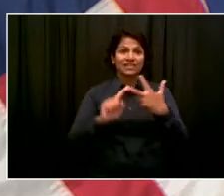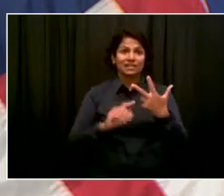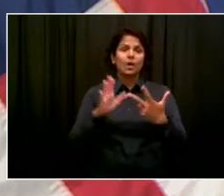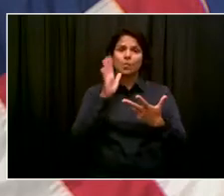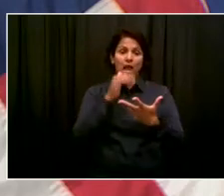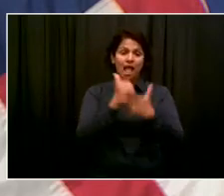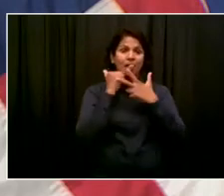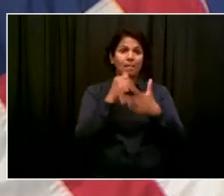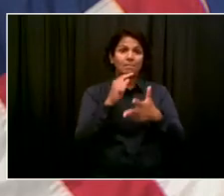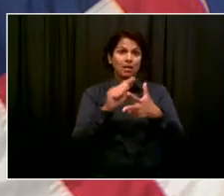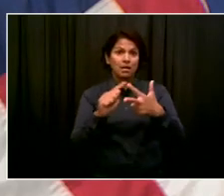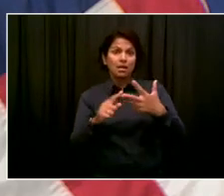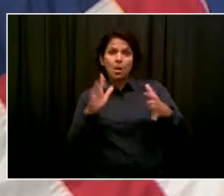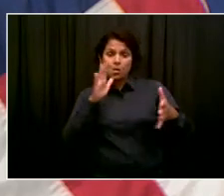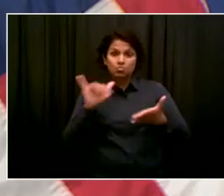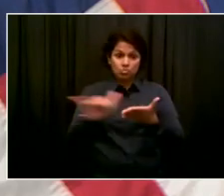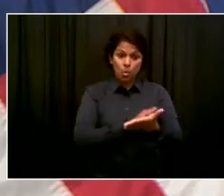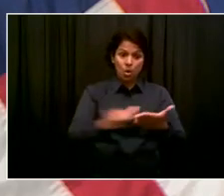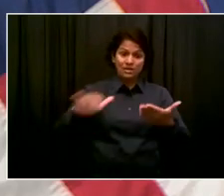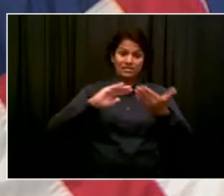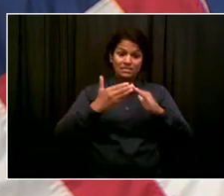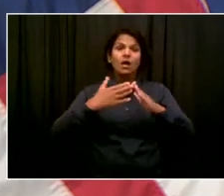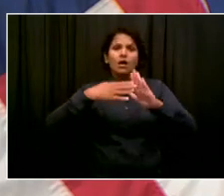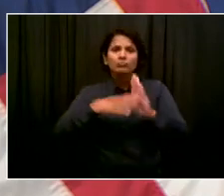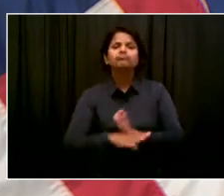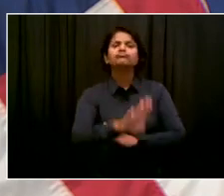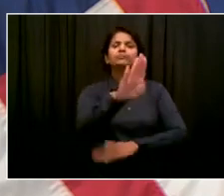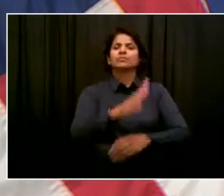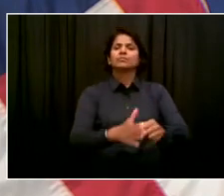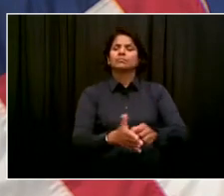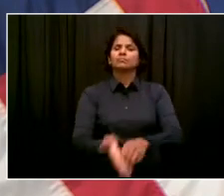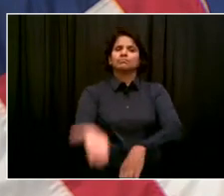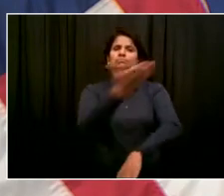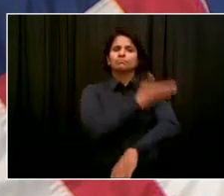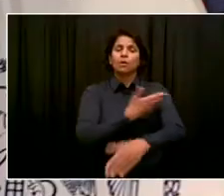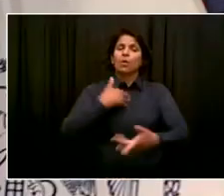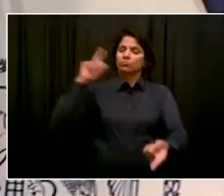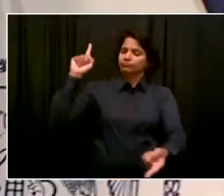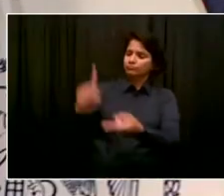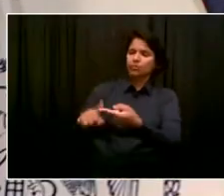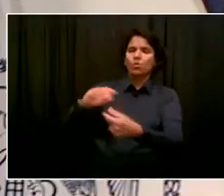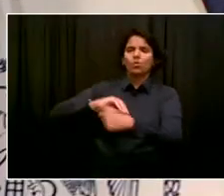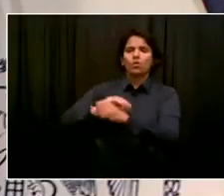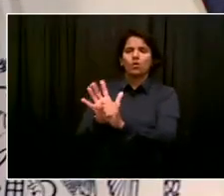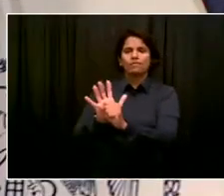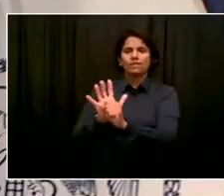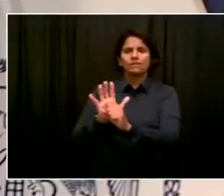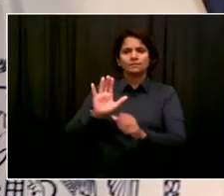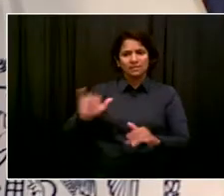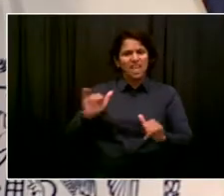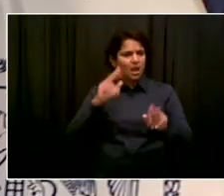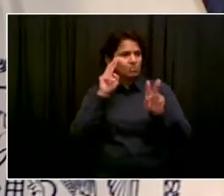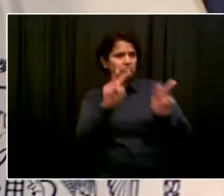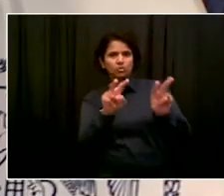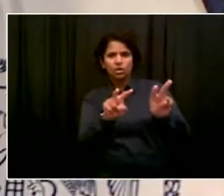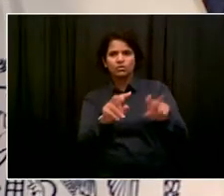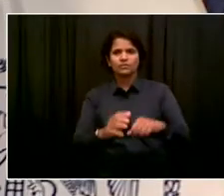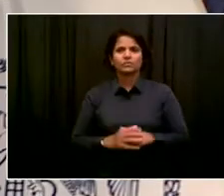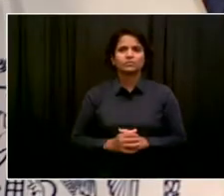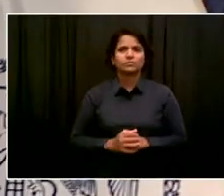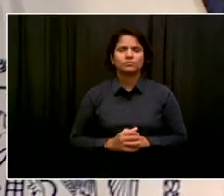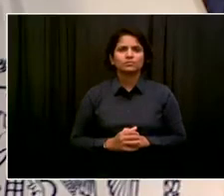are the closest thing that we have to a knockout punch. Thank you, Mr. Mayor. Thank you so much, Dr. Choksi and everyone.